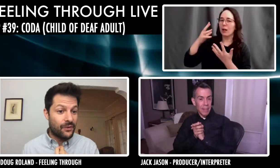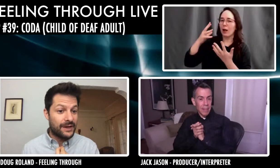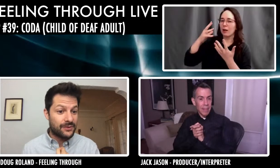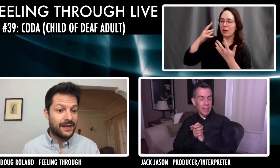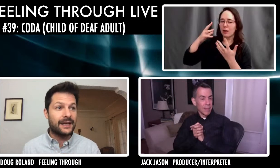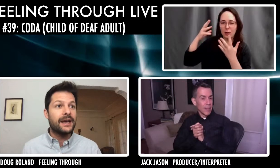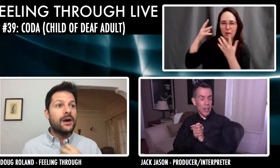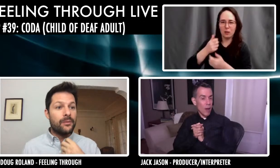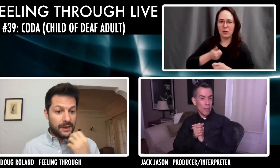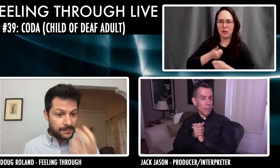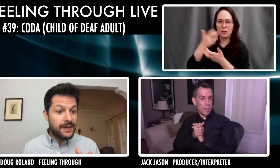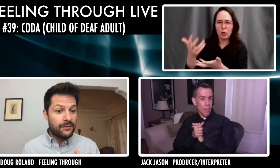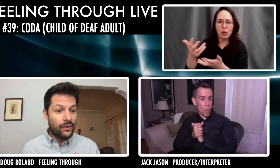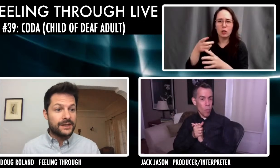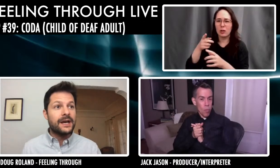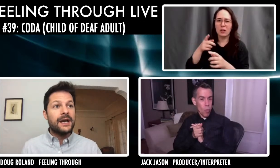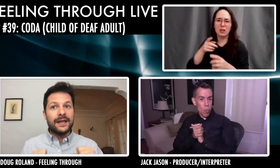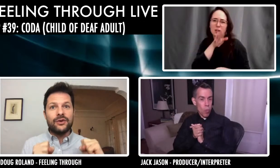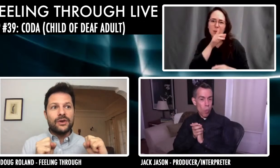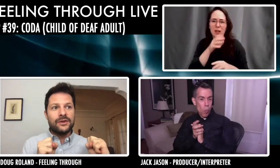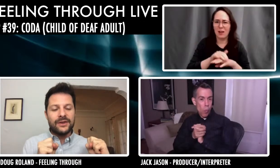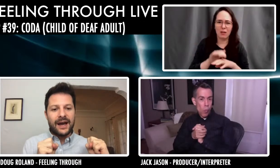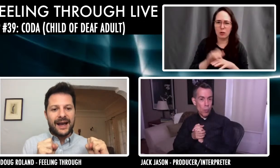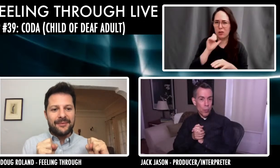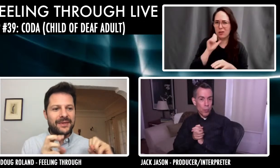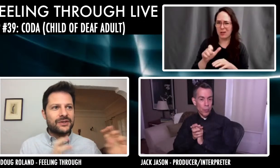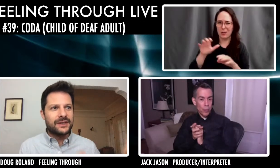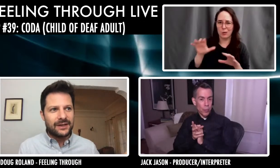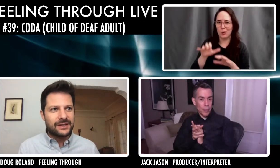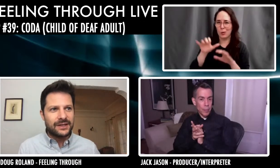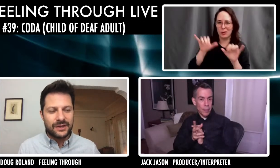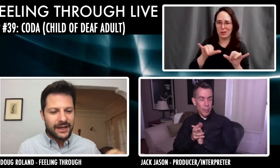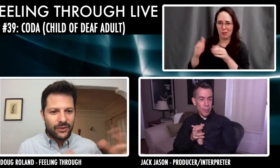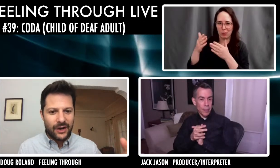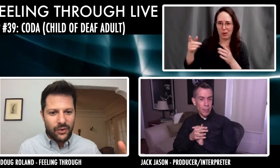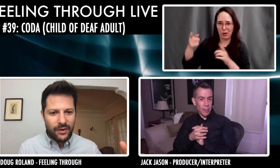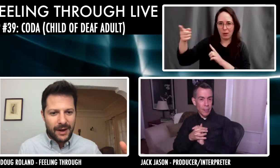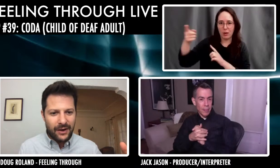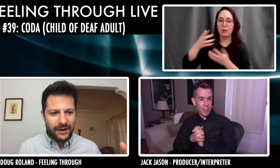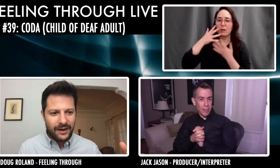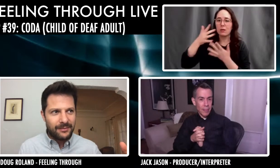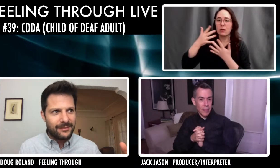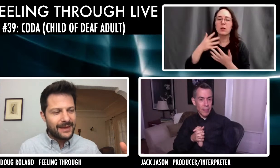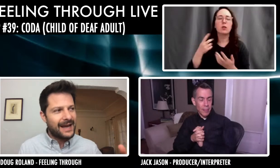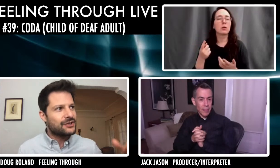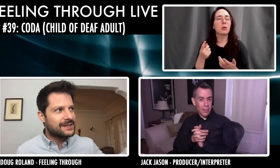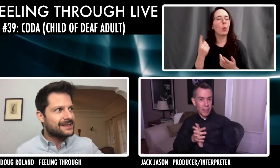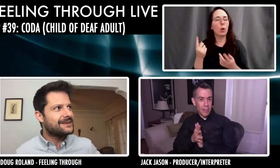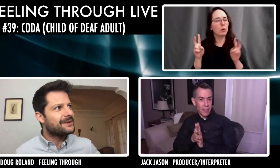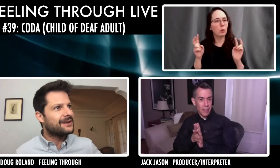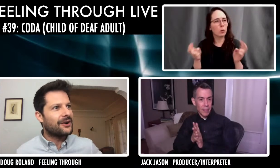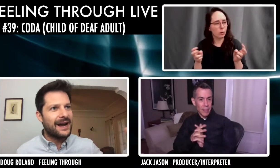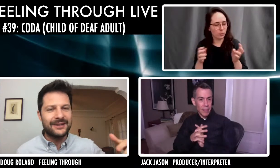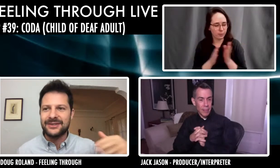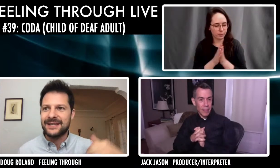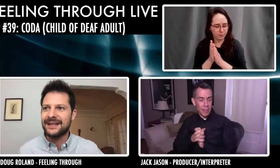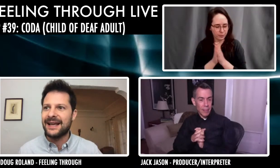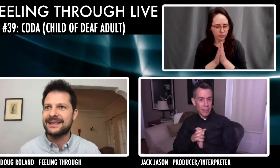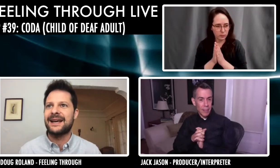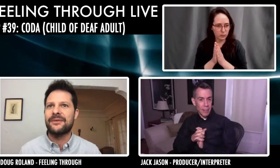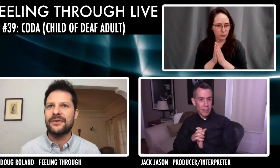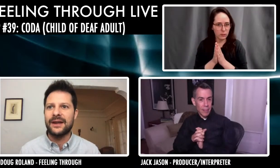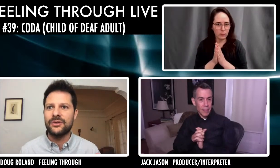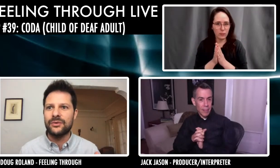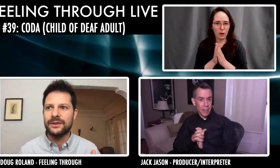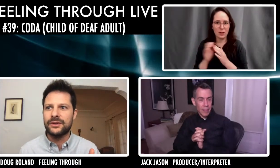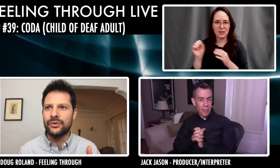with your voice, right? Like a speaking voice. Like you, I mean, there's, there's this like great quote about, um, actually Steven, our actor said it